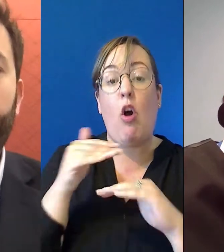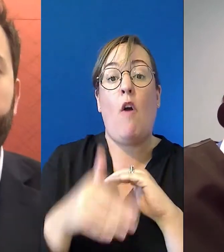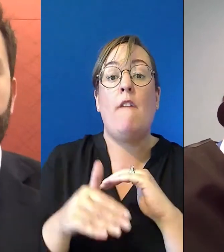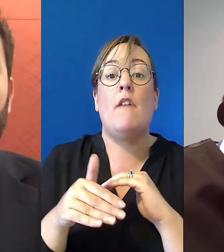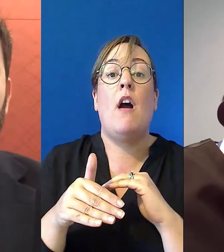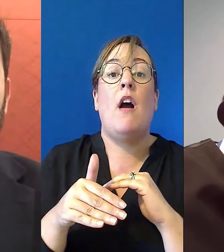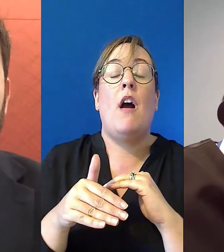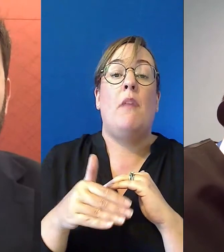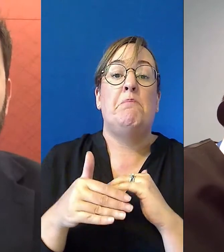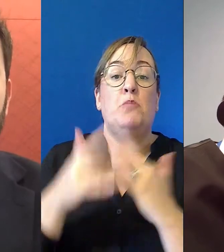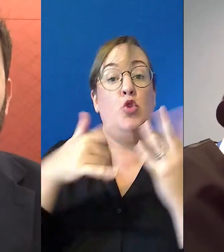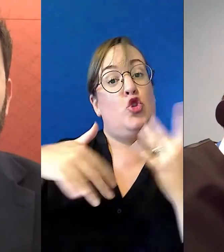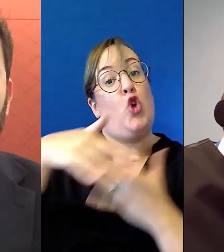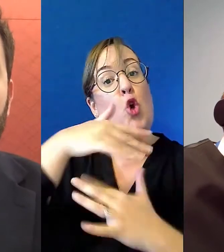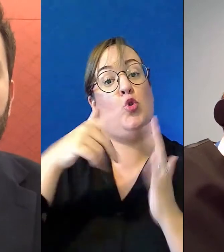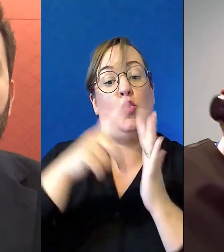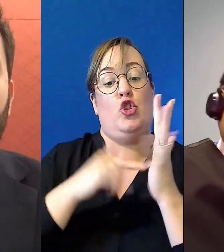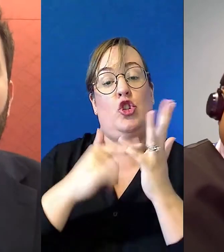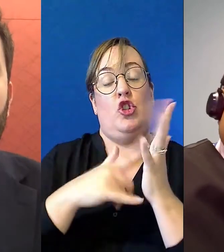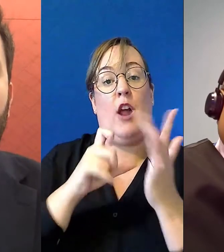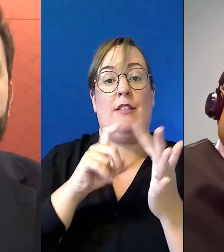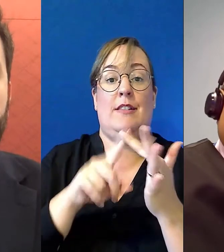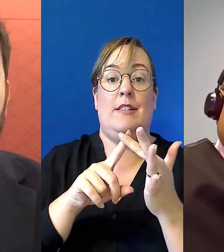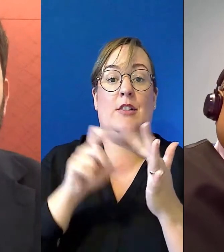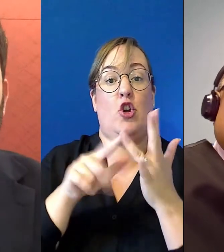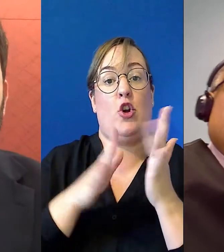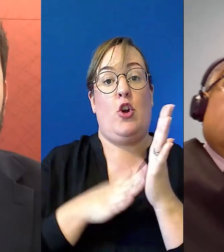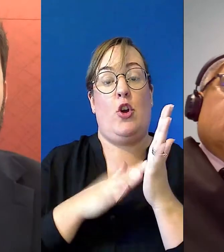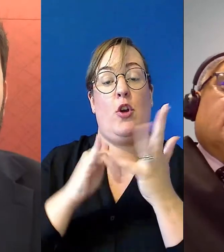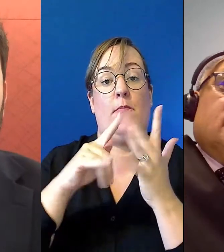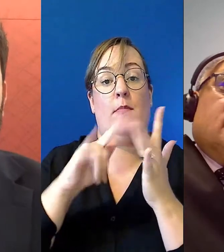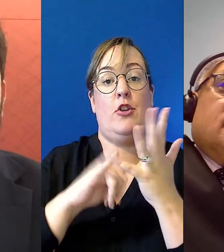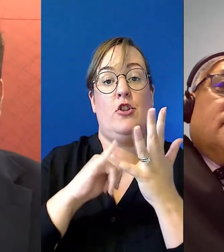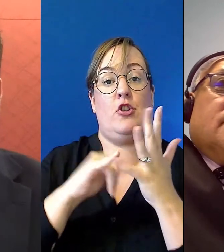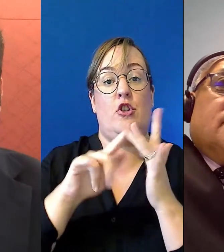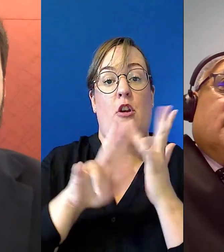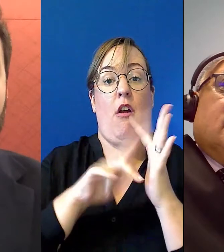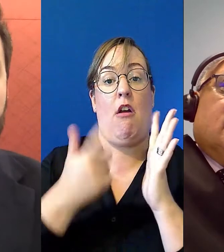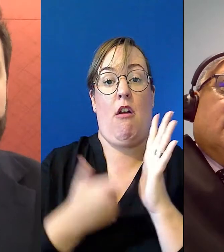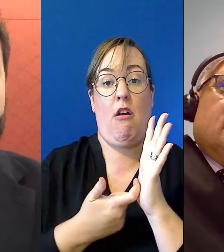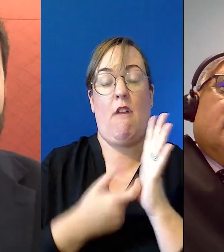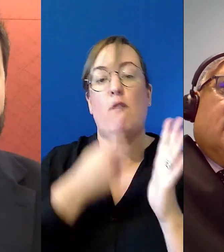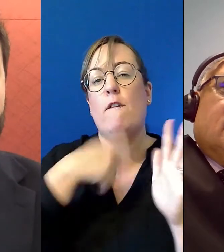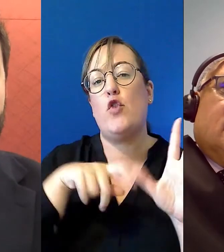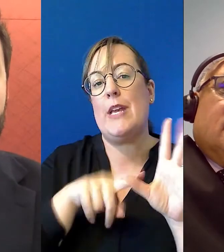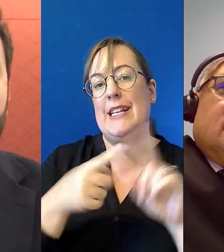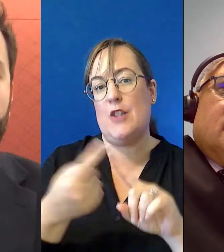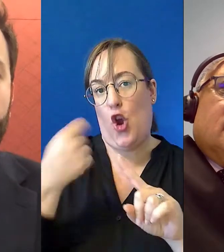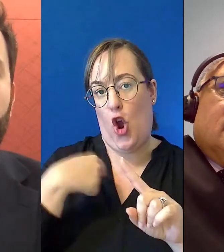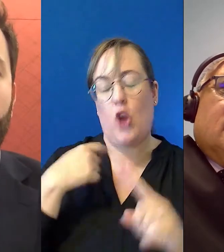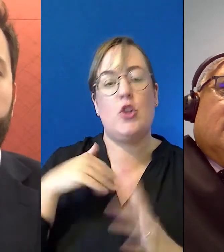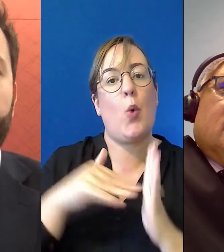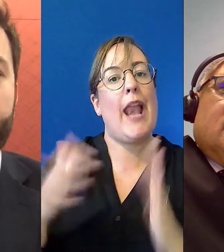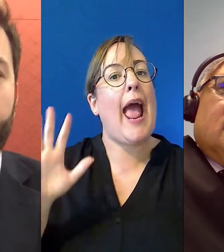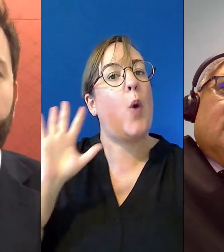Social Justice Commissioner with the Human Rights Commission some years ago. Let's now take a listen to